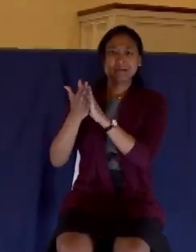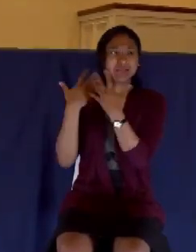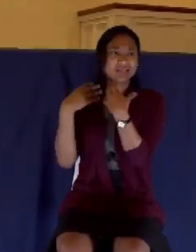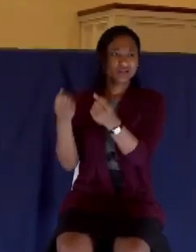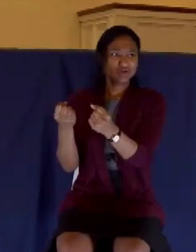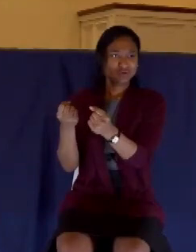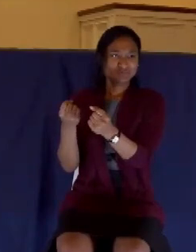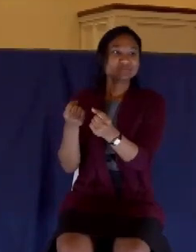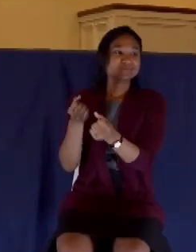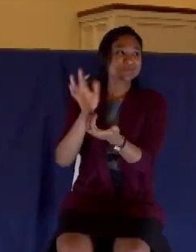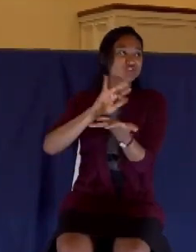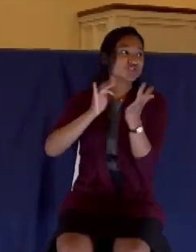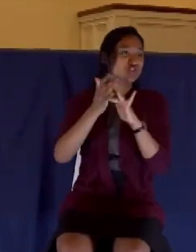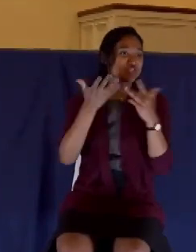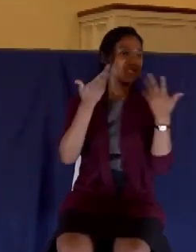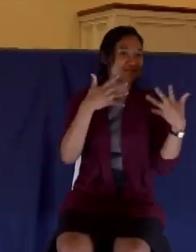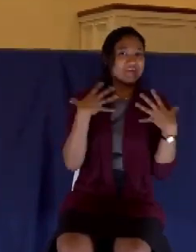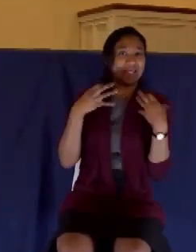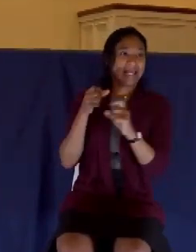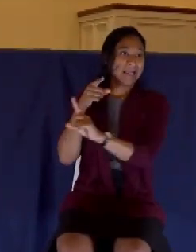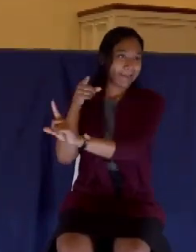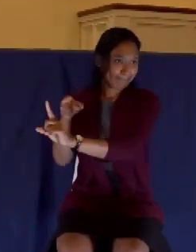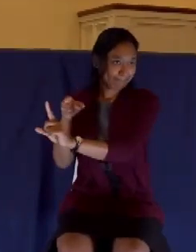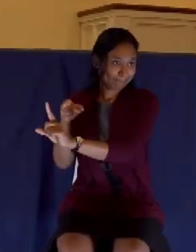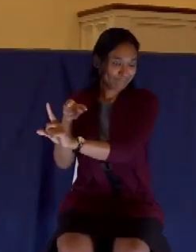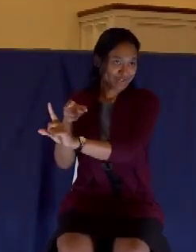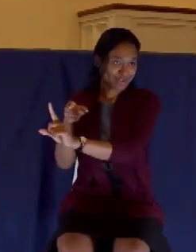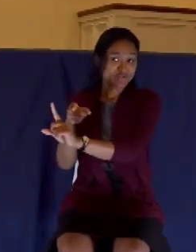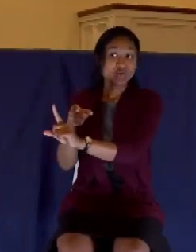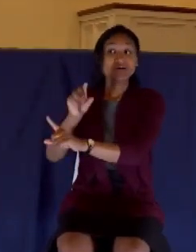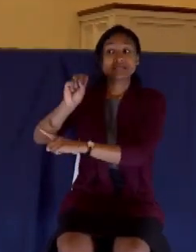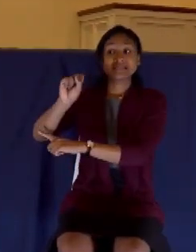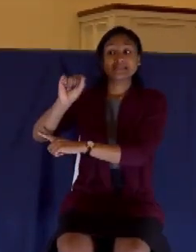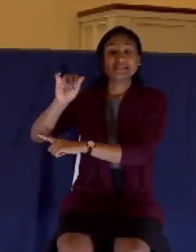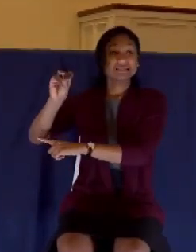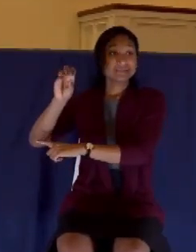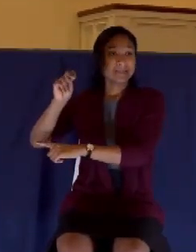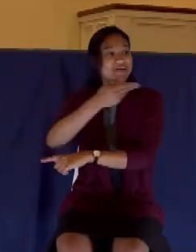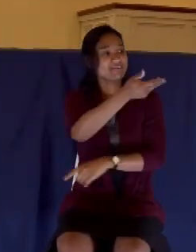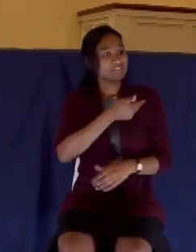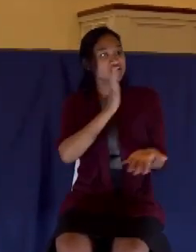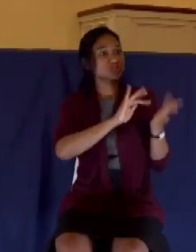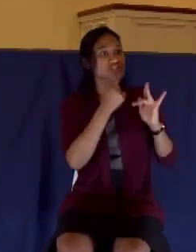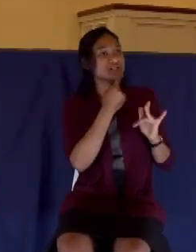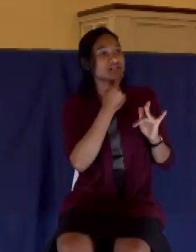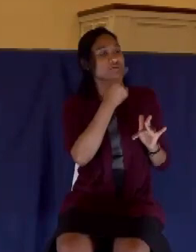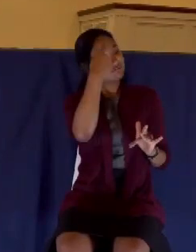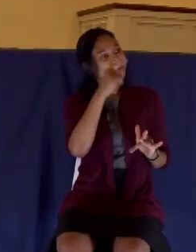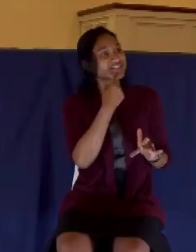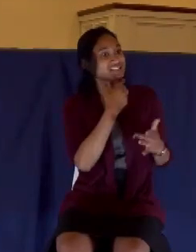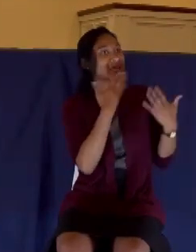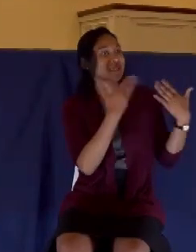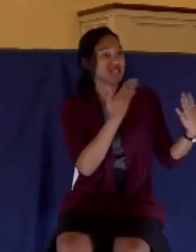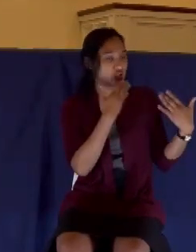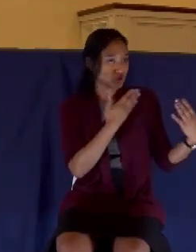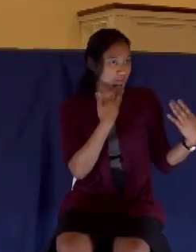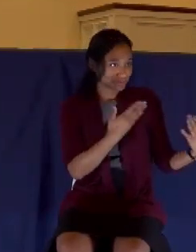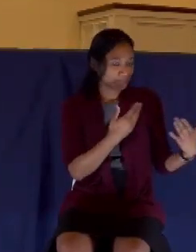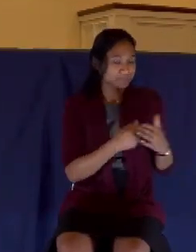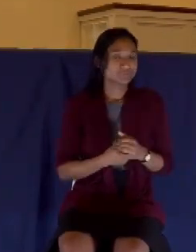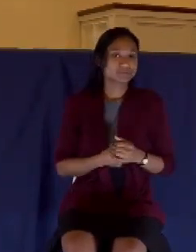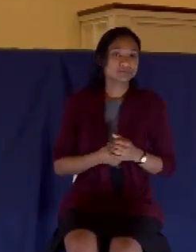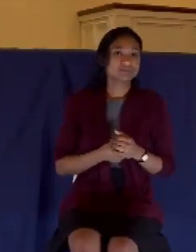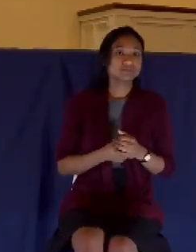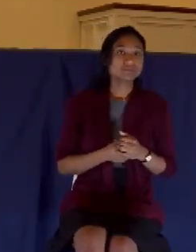his gratitude. You might call this a Thanksgiving dinner. In the parallel account in John chapter 12, John tells us